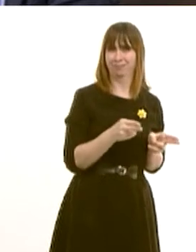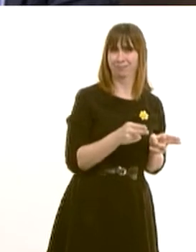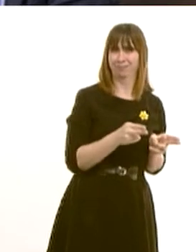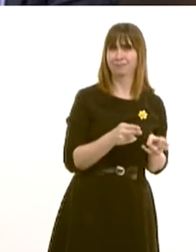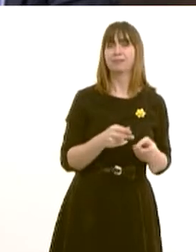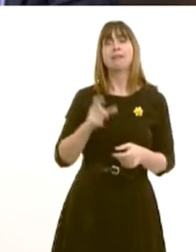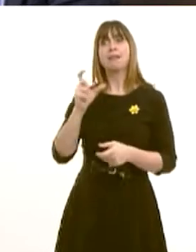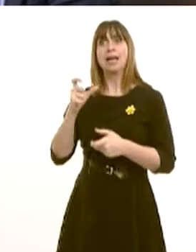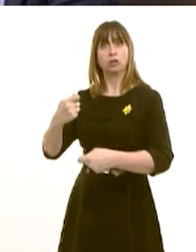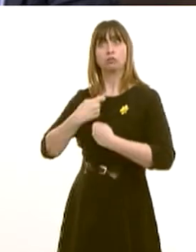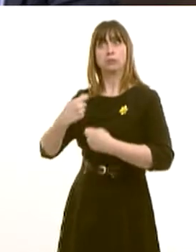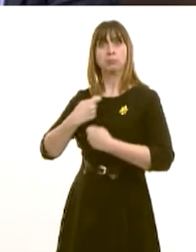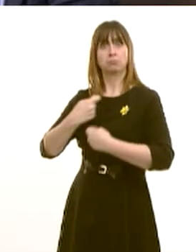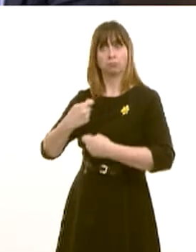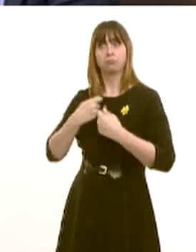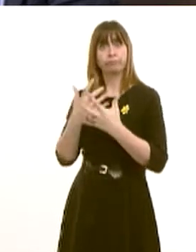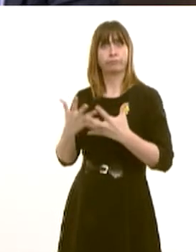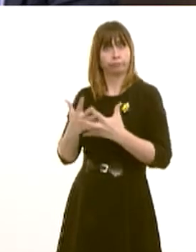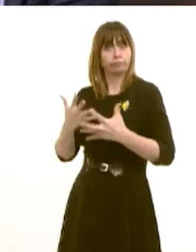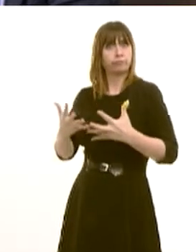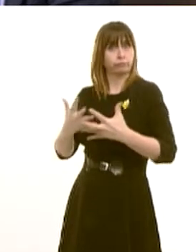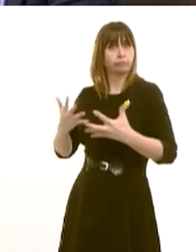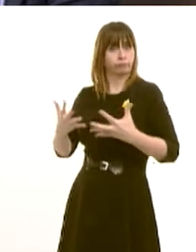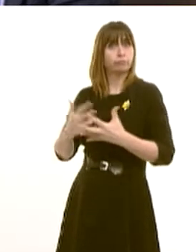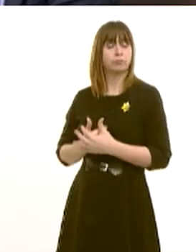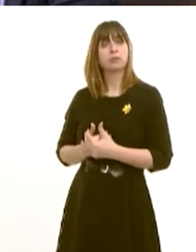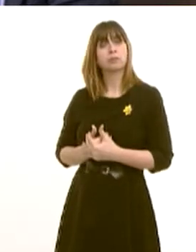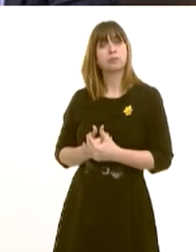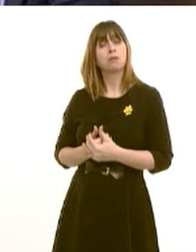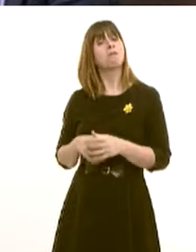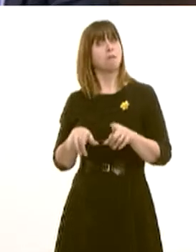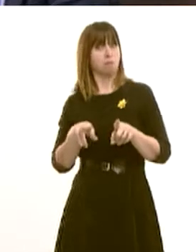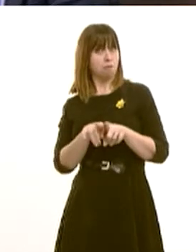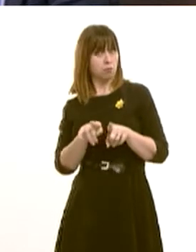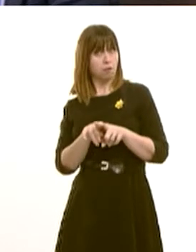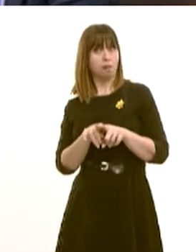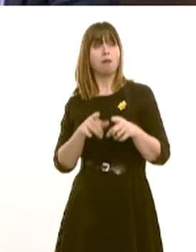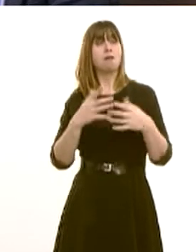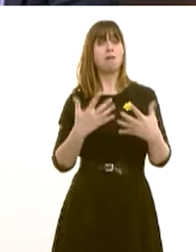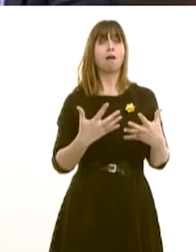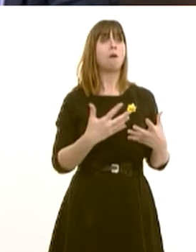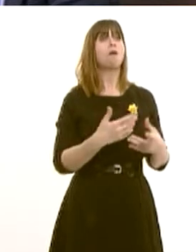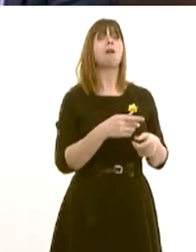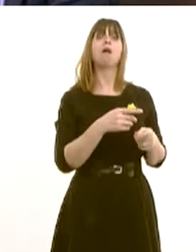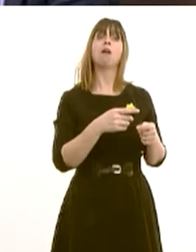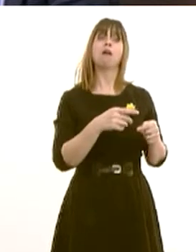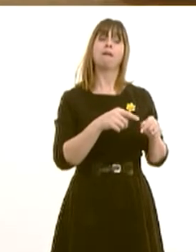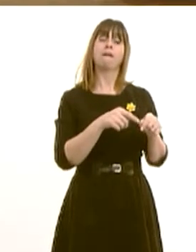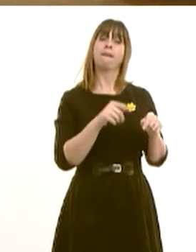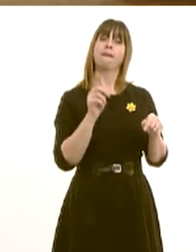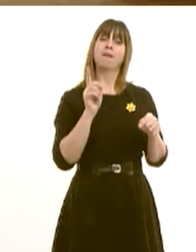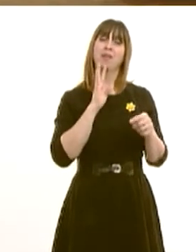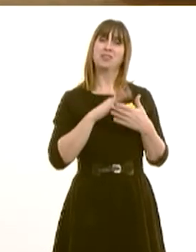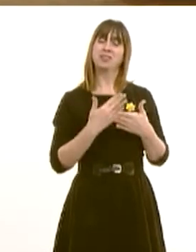more cancer treatment and also, of course, more people receiving treatment within the